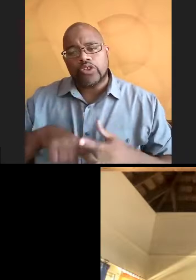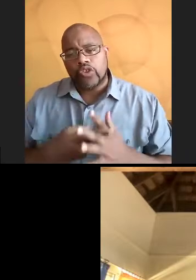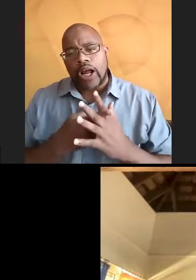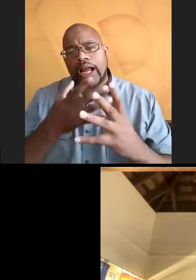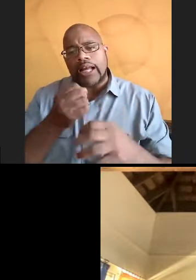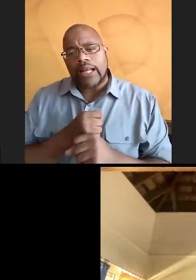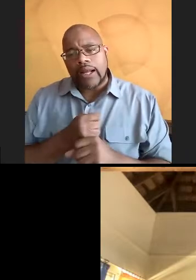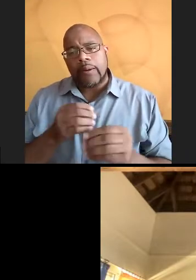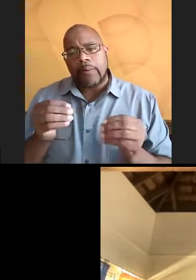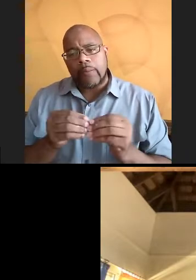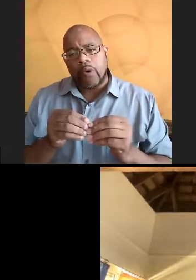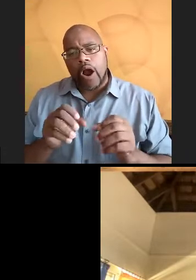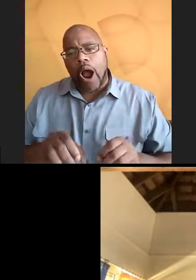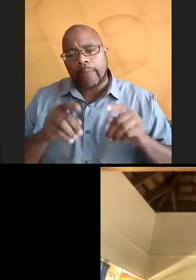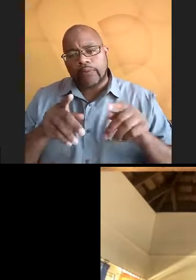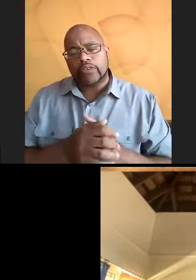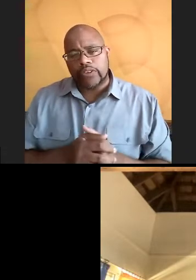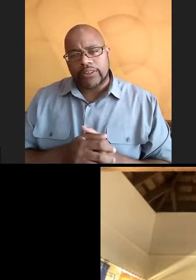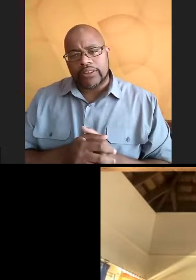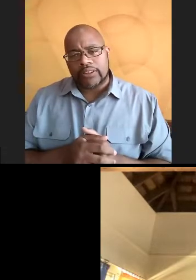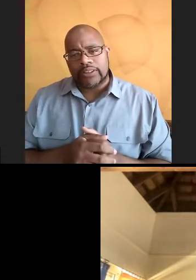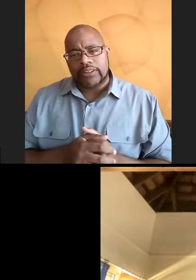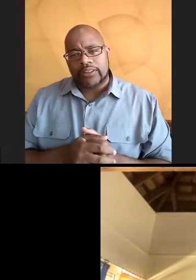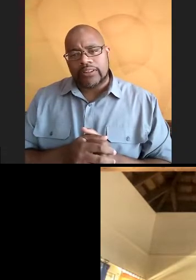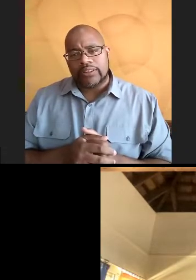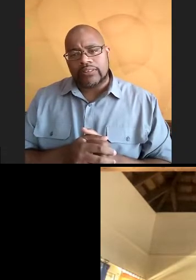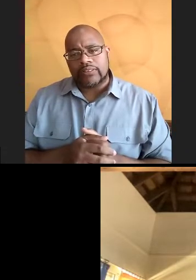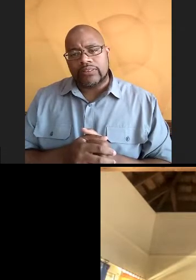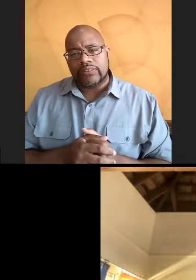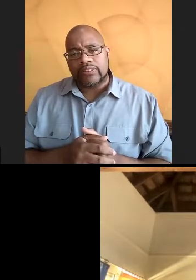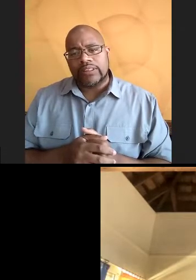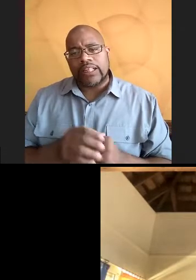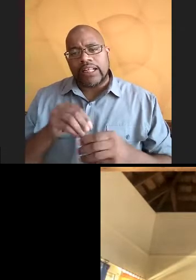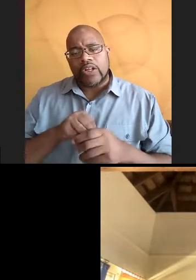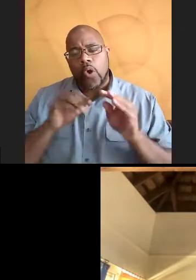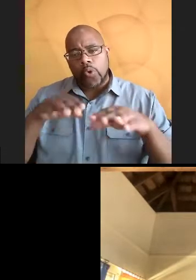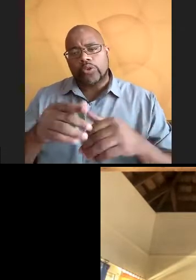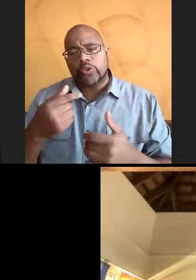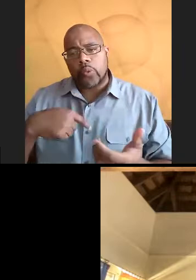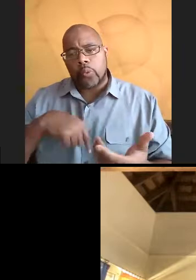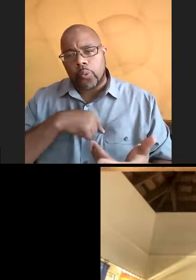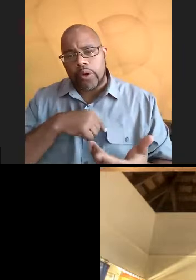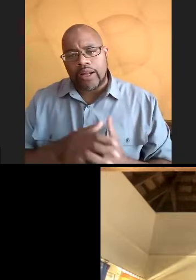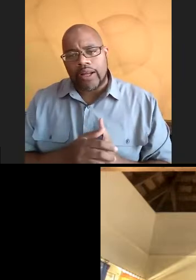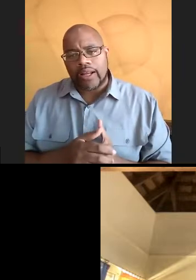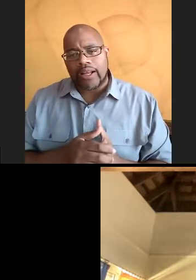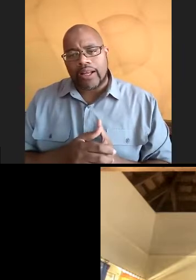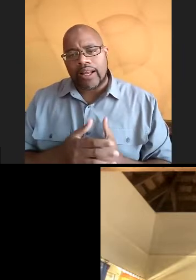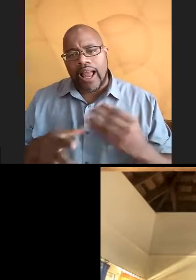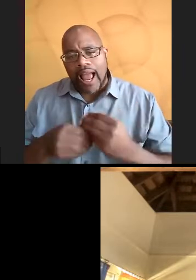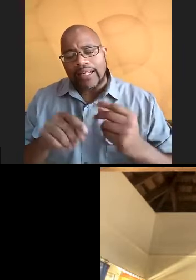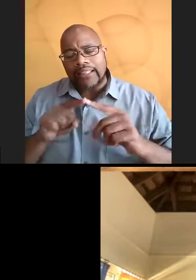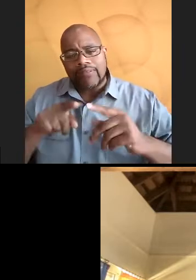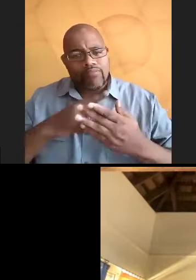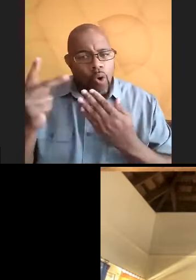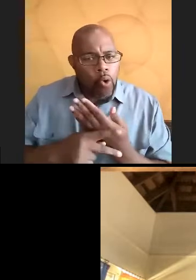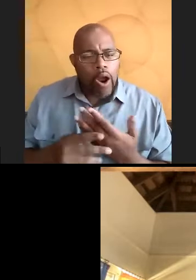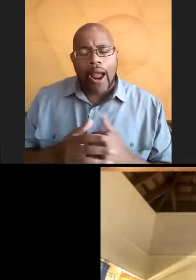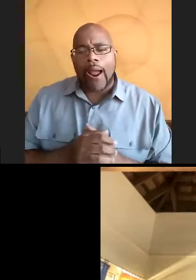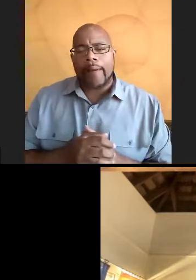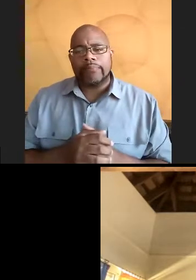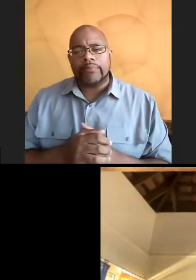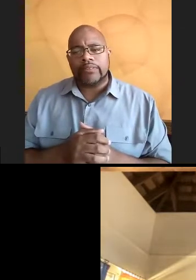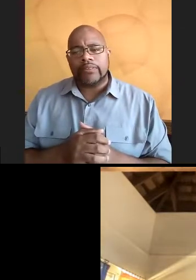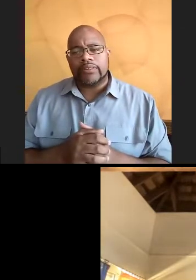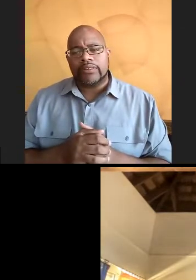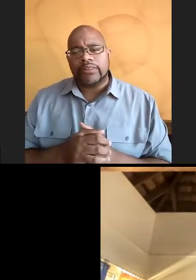more opportunities for folks to interact with the ocean, right? So we had our BIP program, our immersion program, where